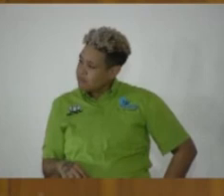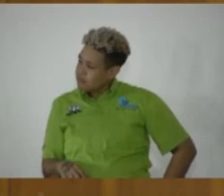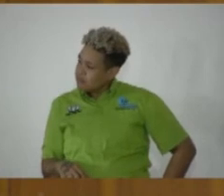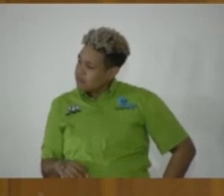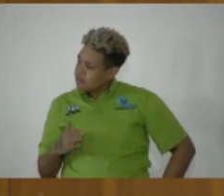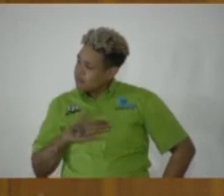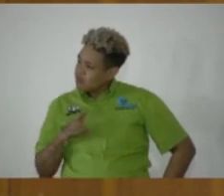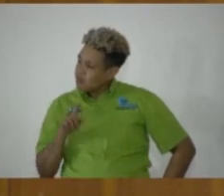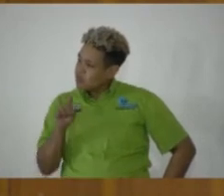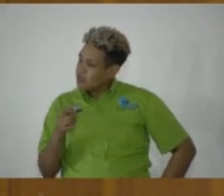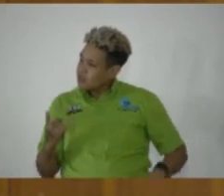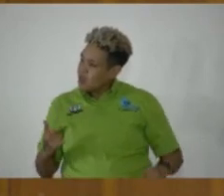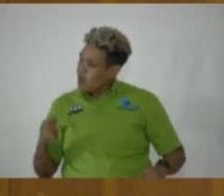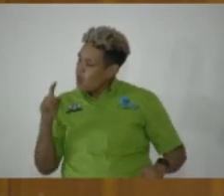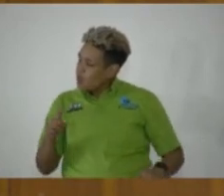end, but I can ask it now.